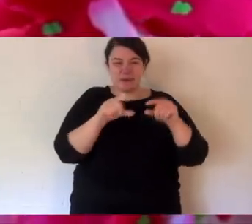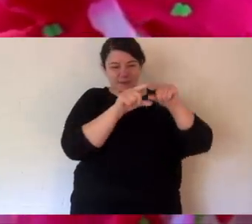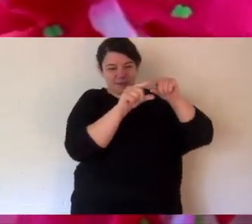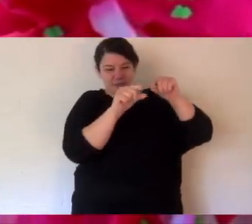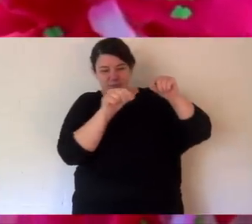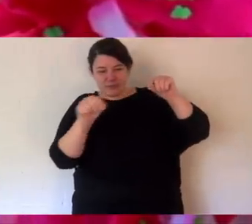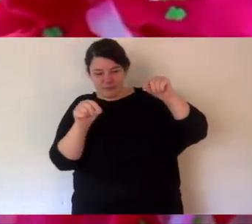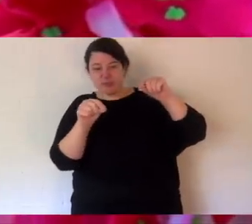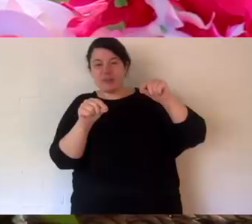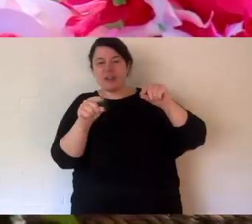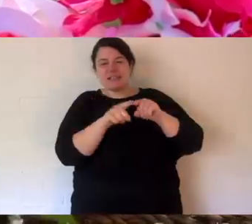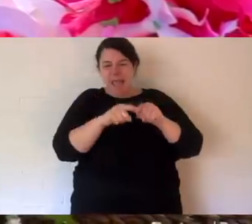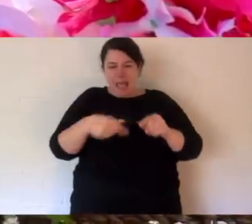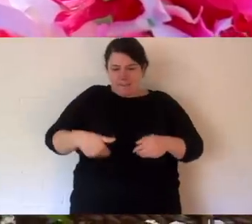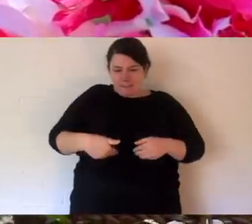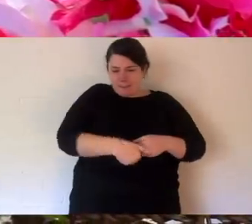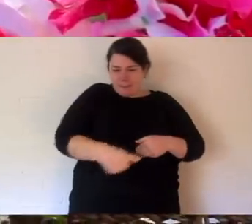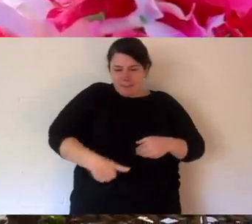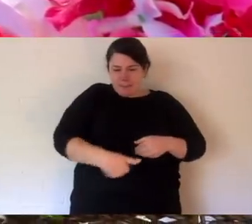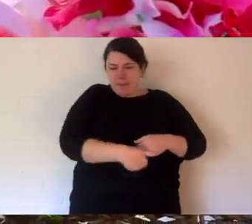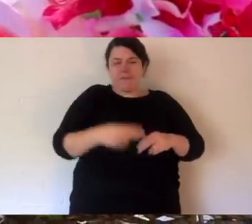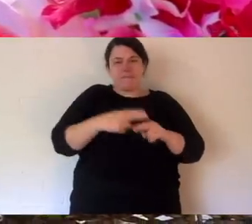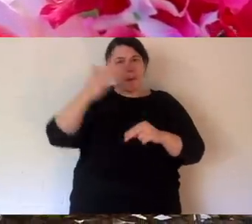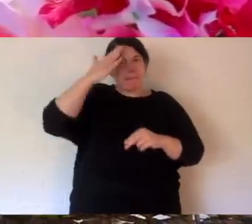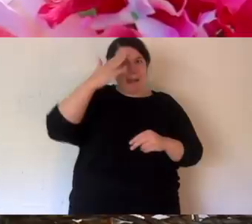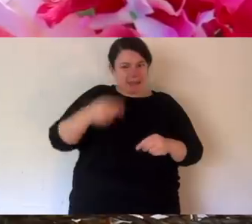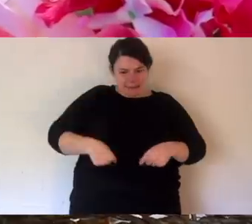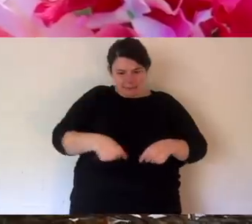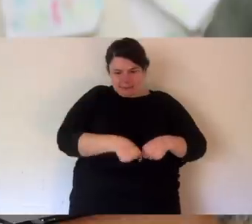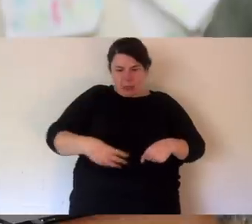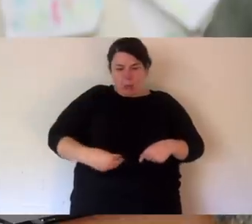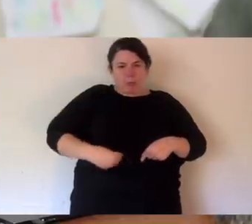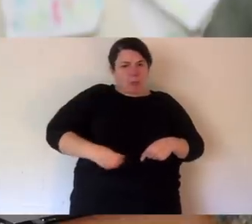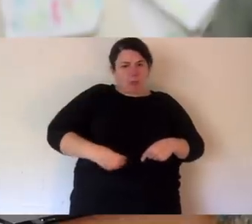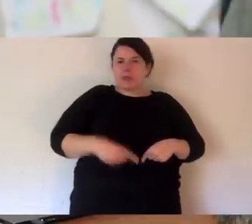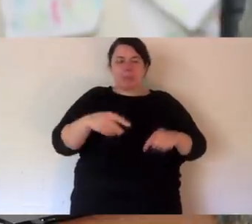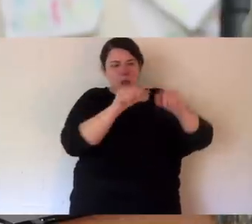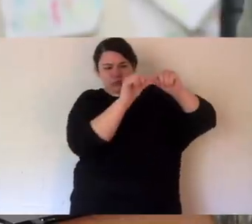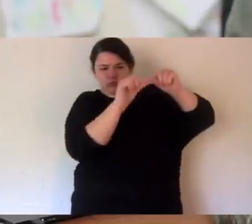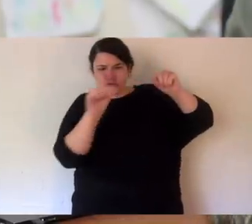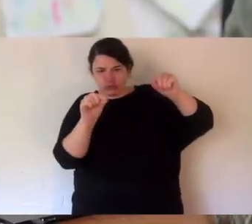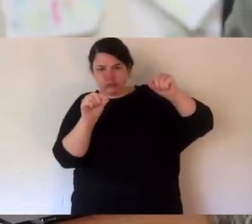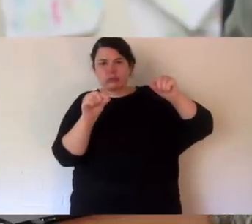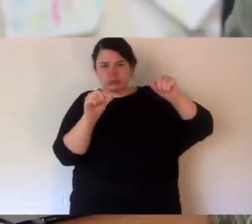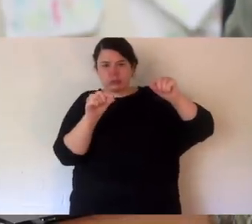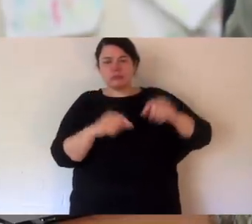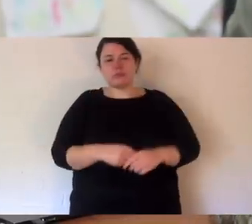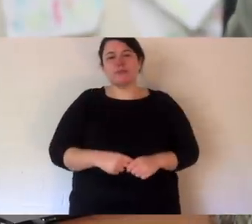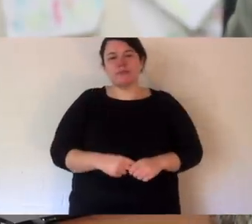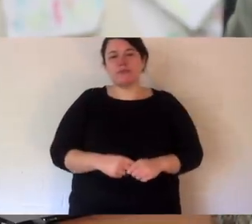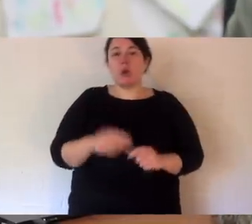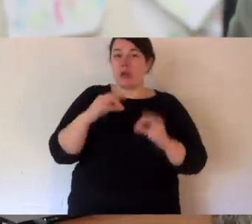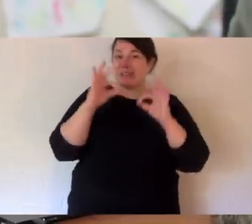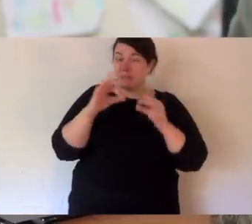artificial tea and an artificial milk. Her mum's milk isn't something that I have access to, so this is a carefully formulated mixture